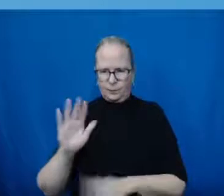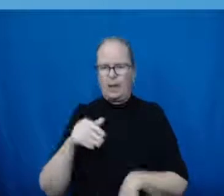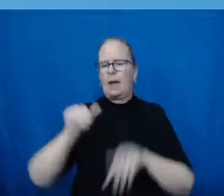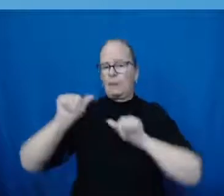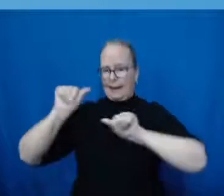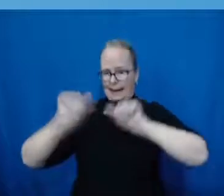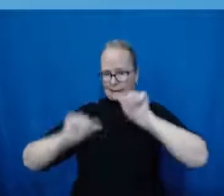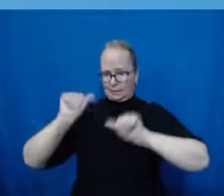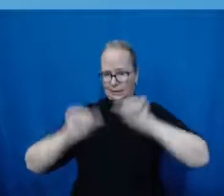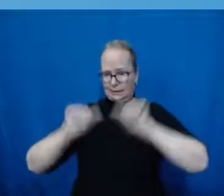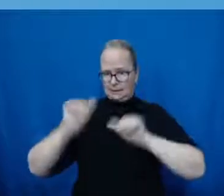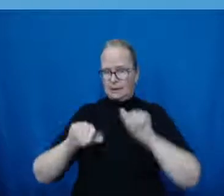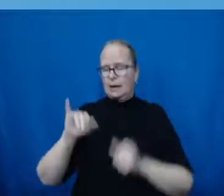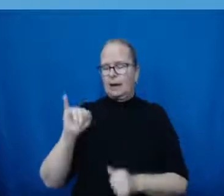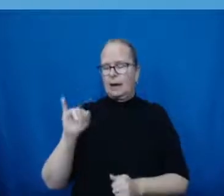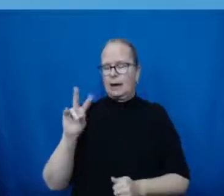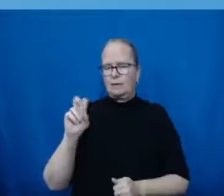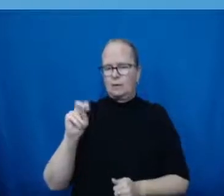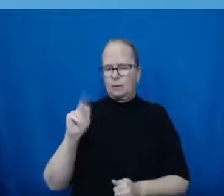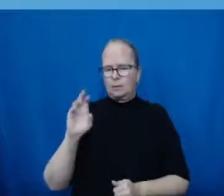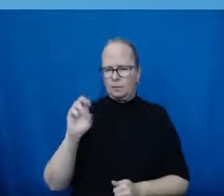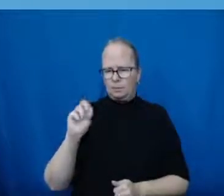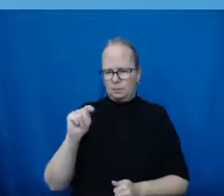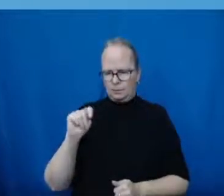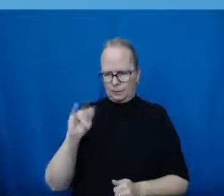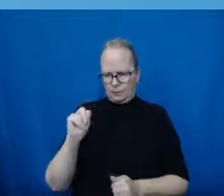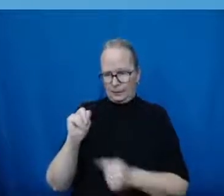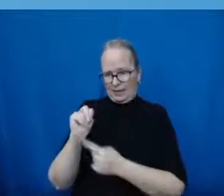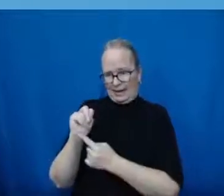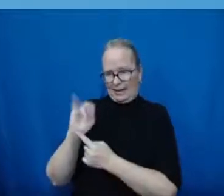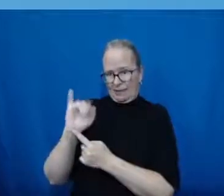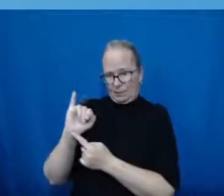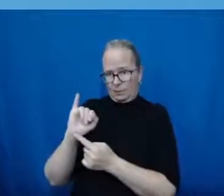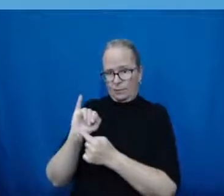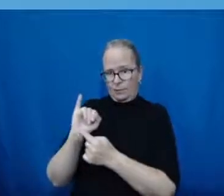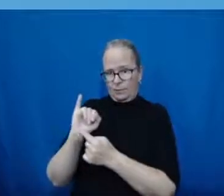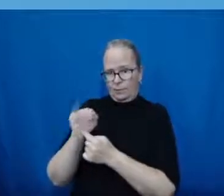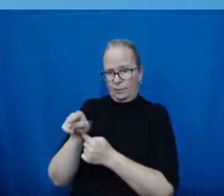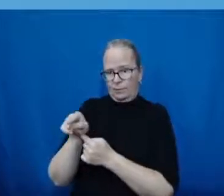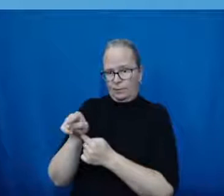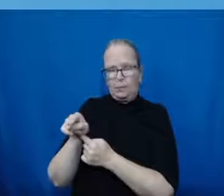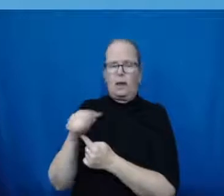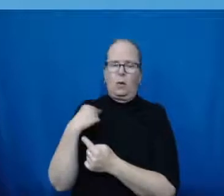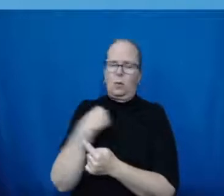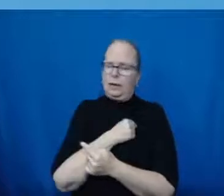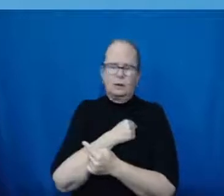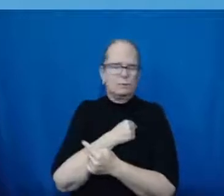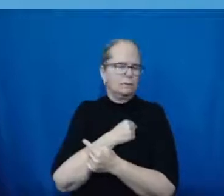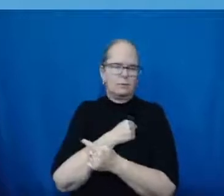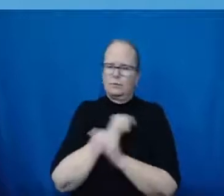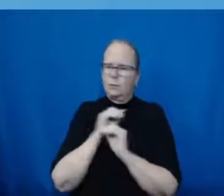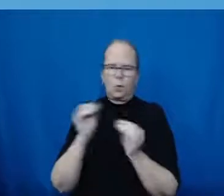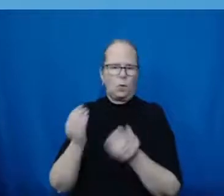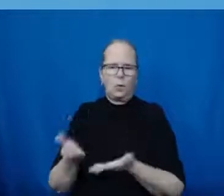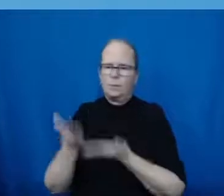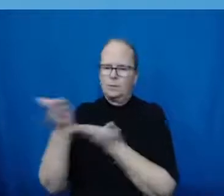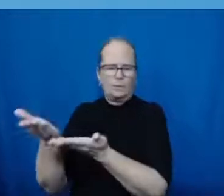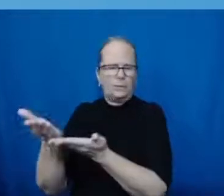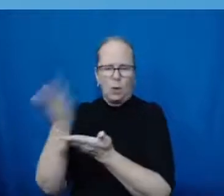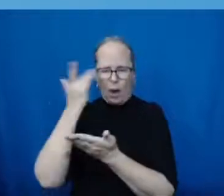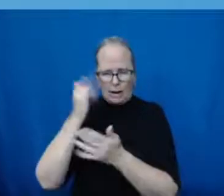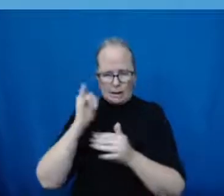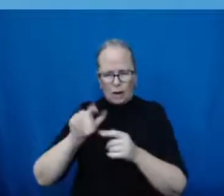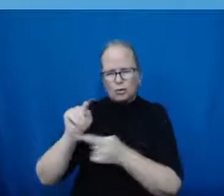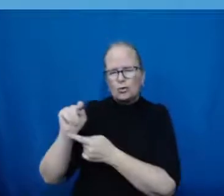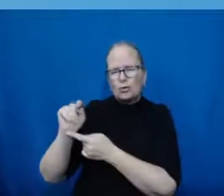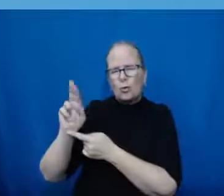no recommendation could be made because the trial was not of sufficient evidence to be able to make the patient to